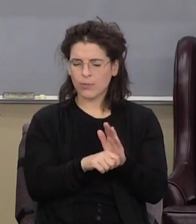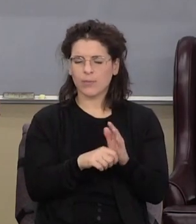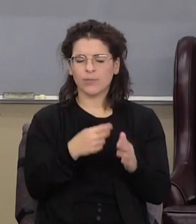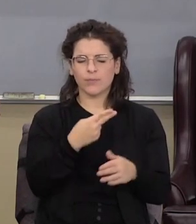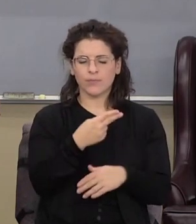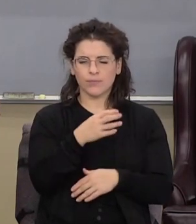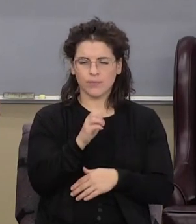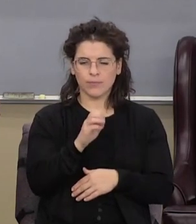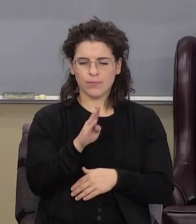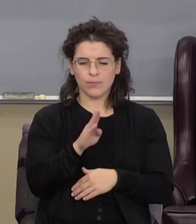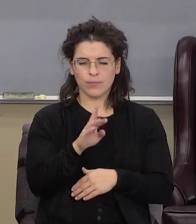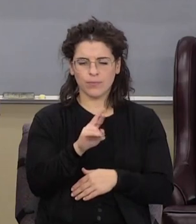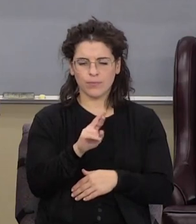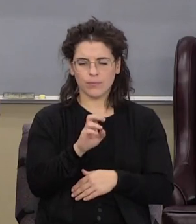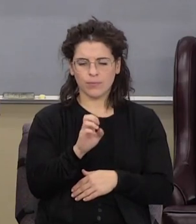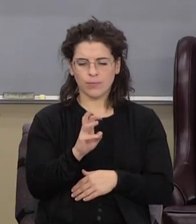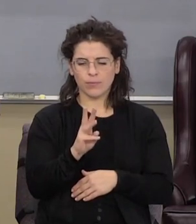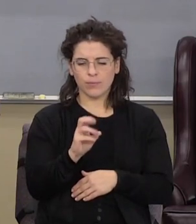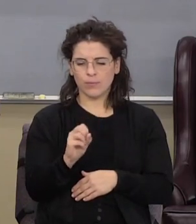chapter 9, verse number 16.